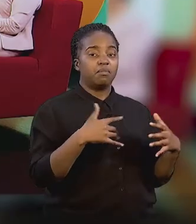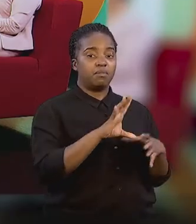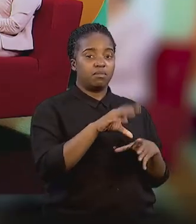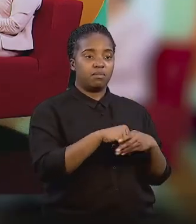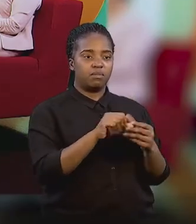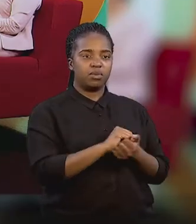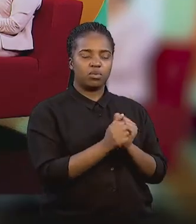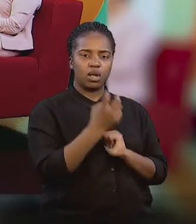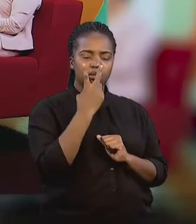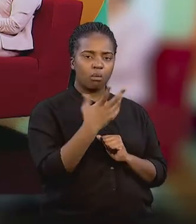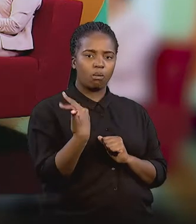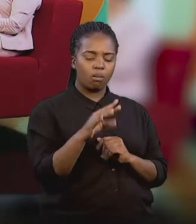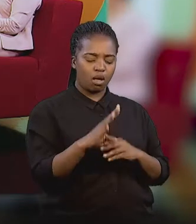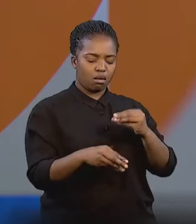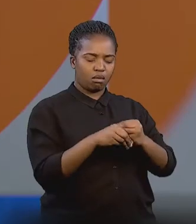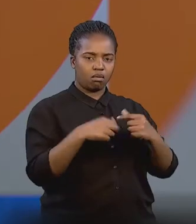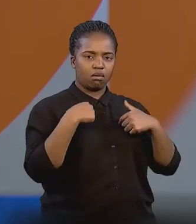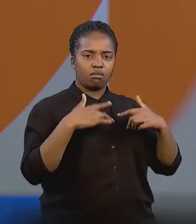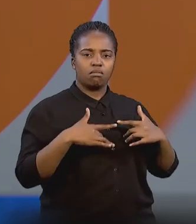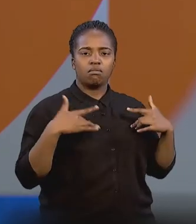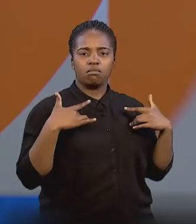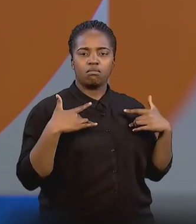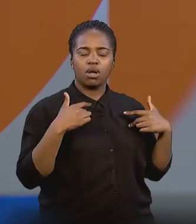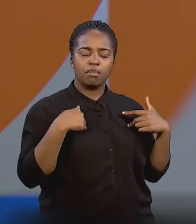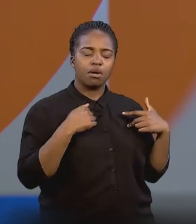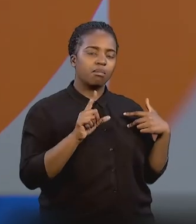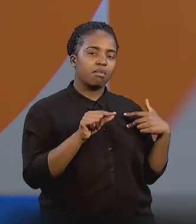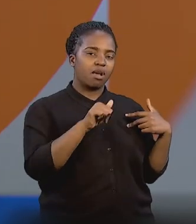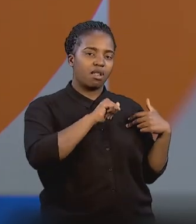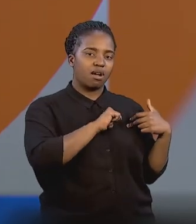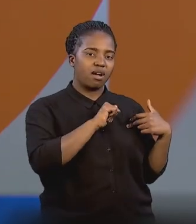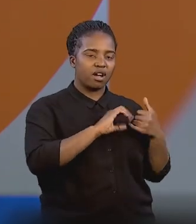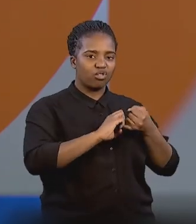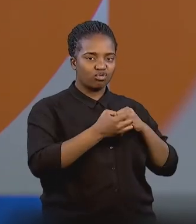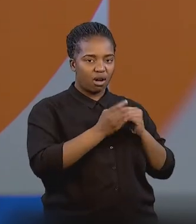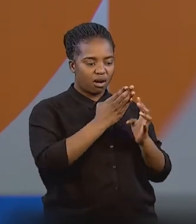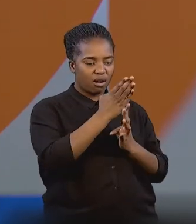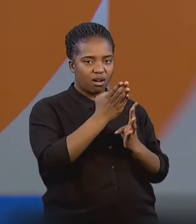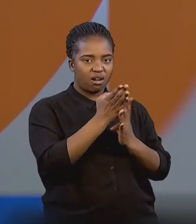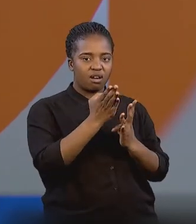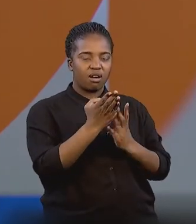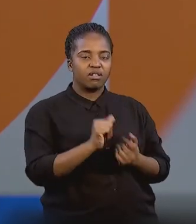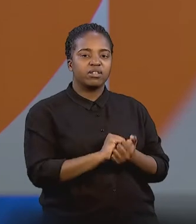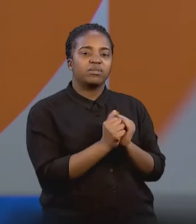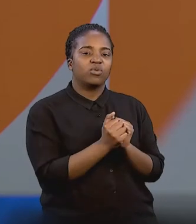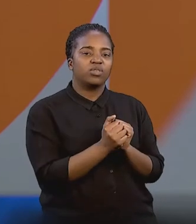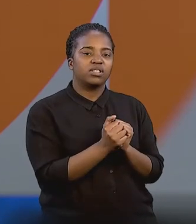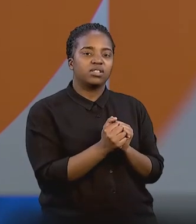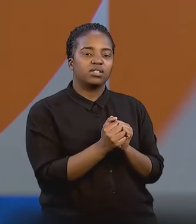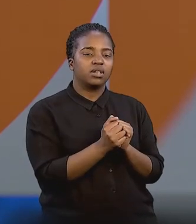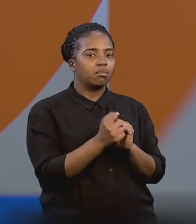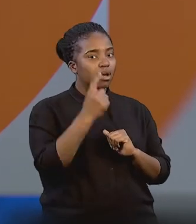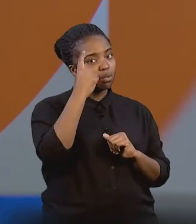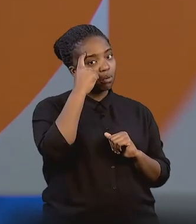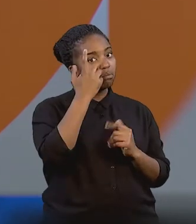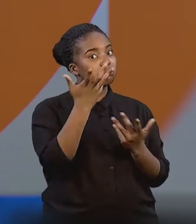and I saw the value that it added to my life. And I was fortunate enough to try various different sporting activities, and I